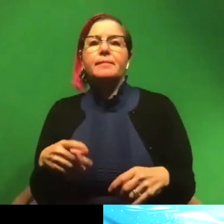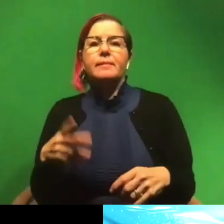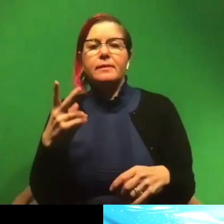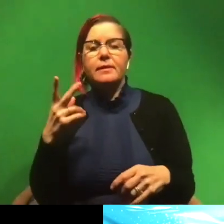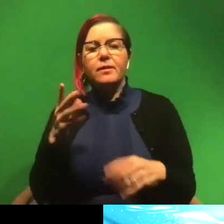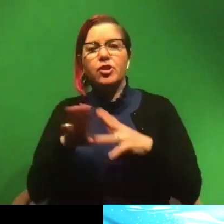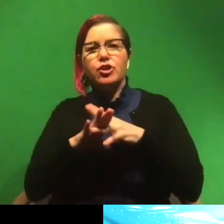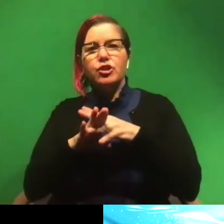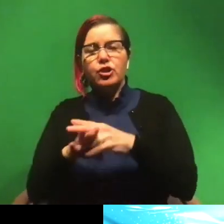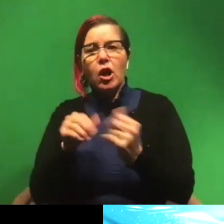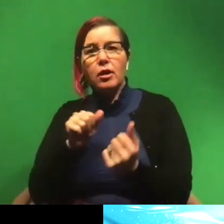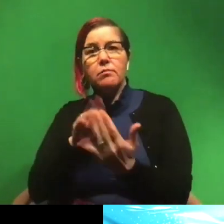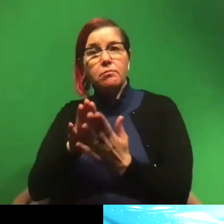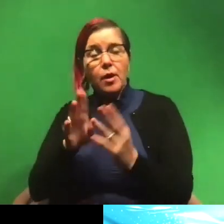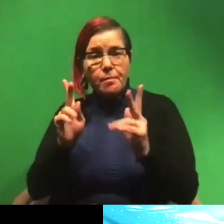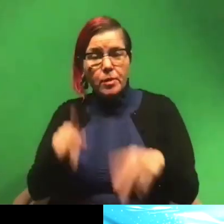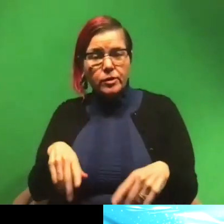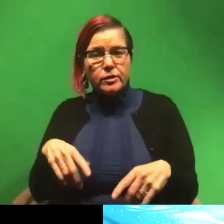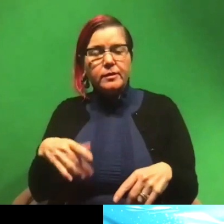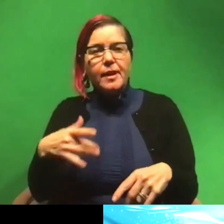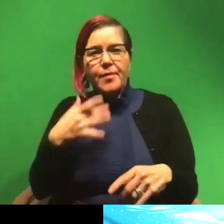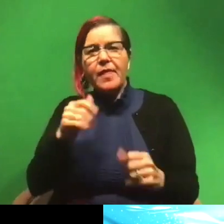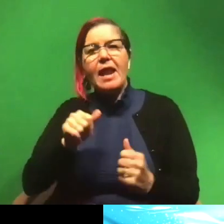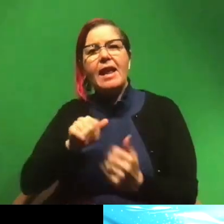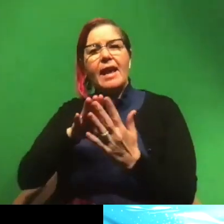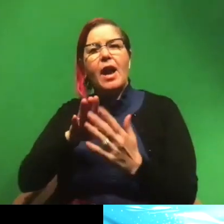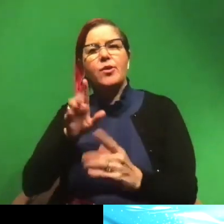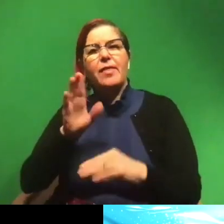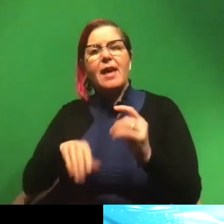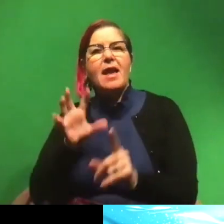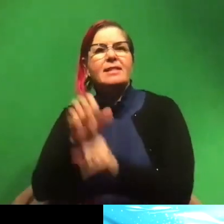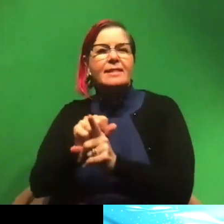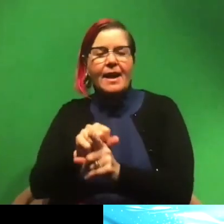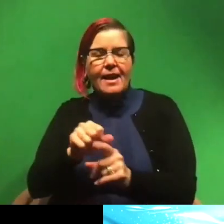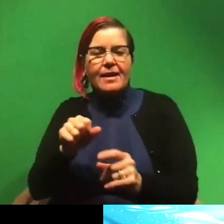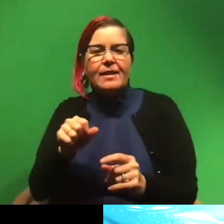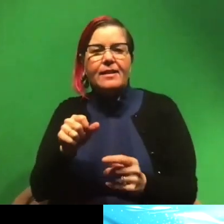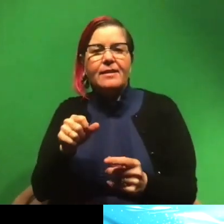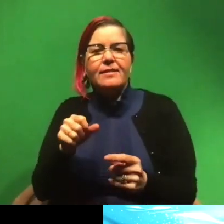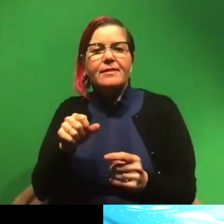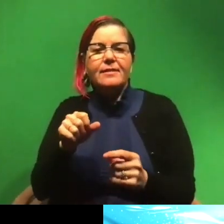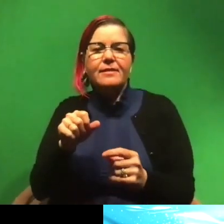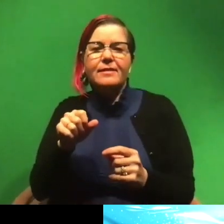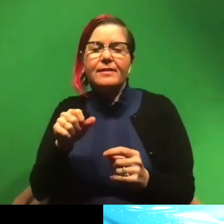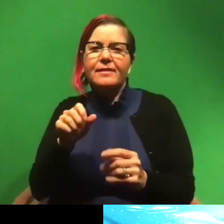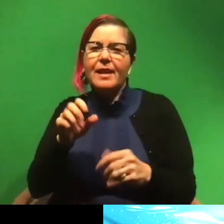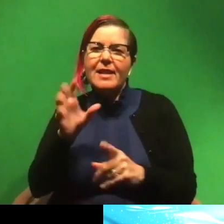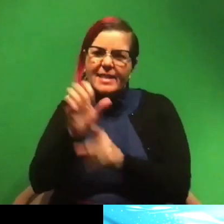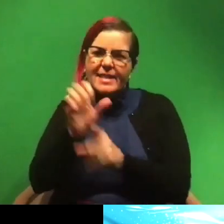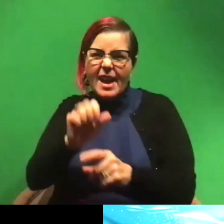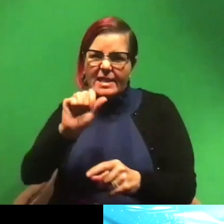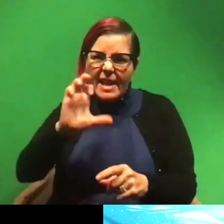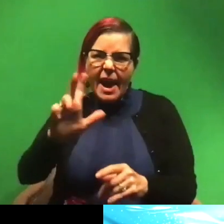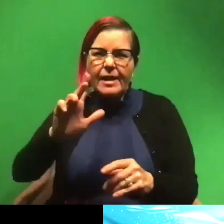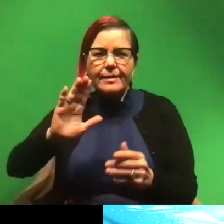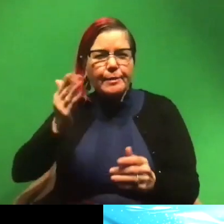encounter, uh, I prefer the word encounter versus attack because attack kind of makes it sound like they're doing it on purpose. Um,